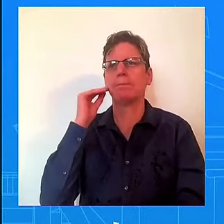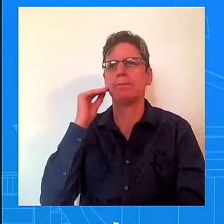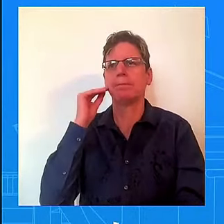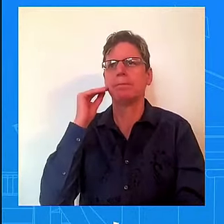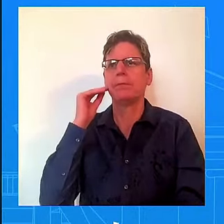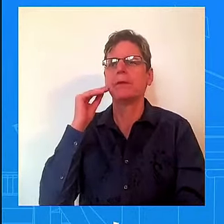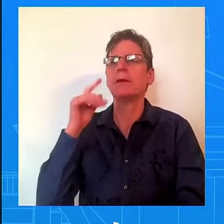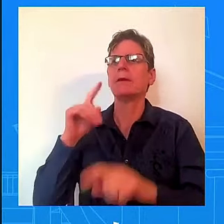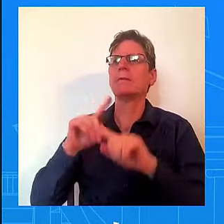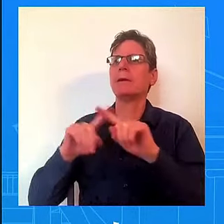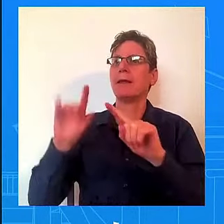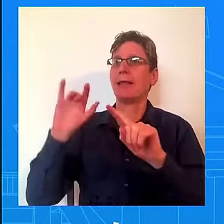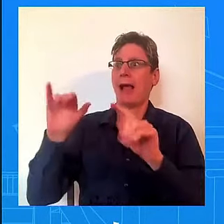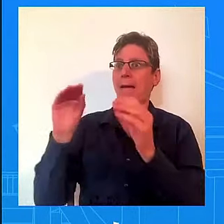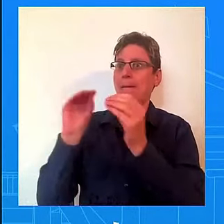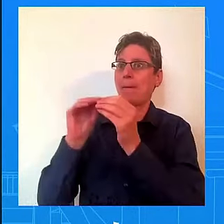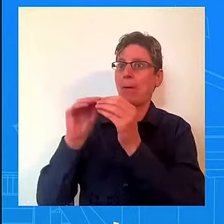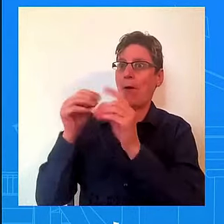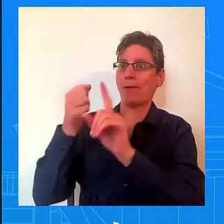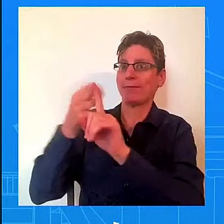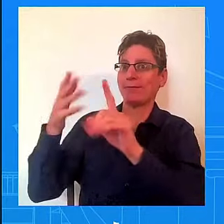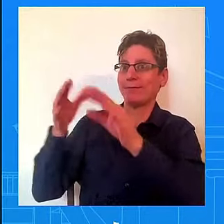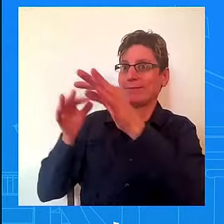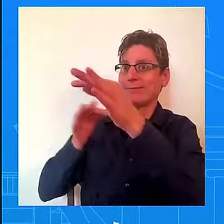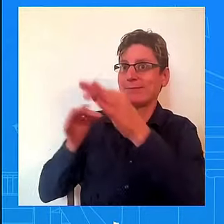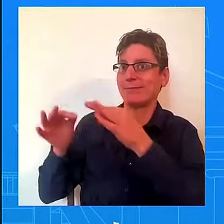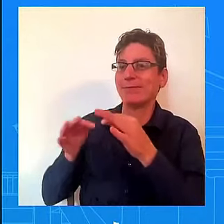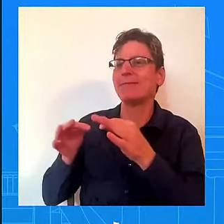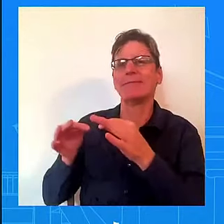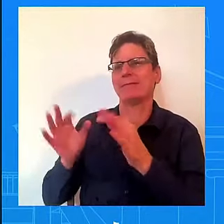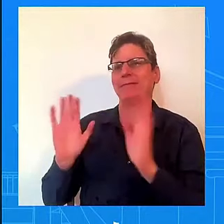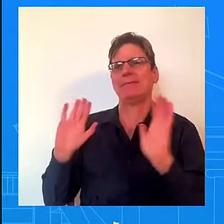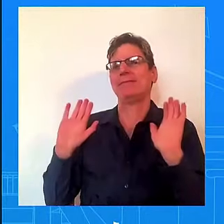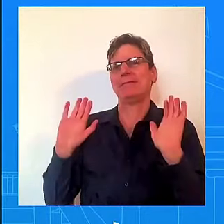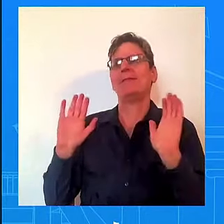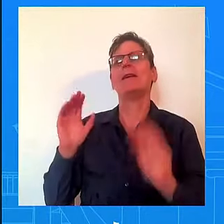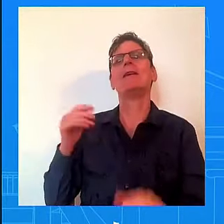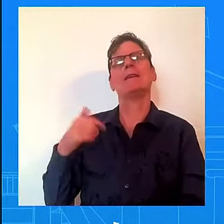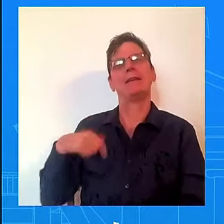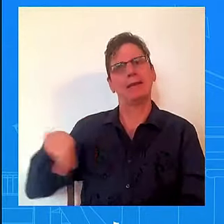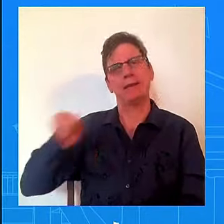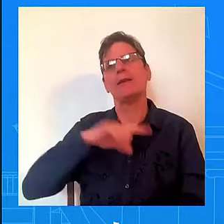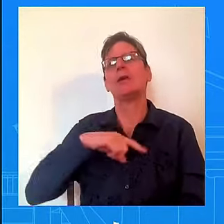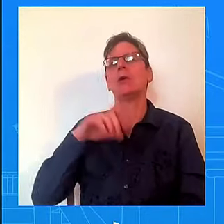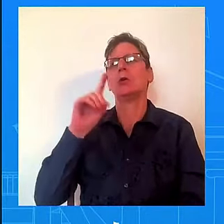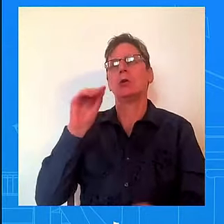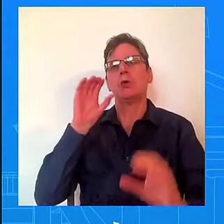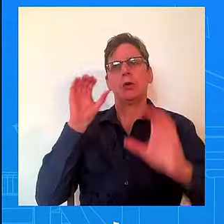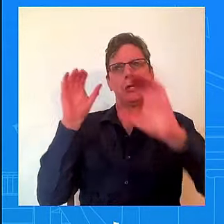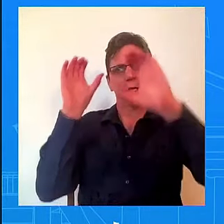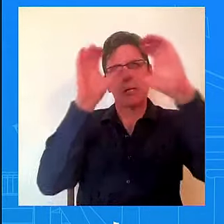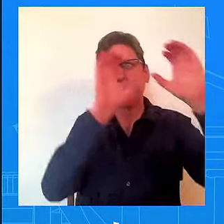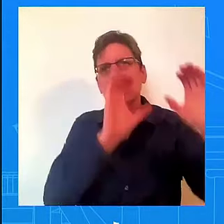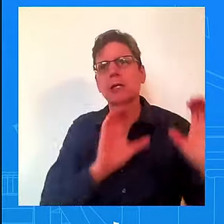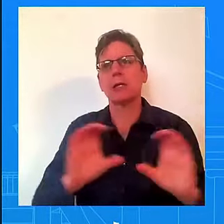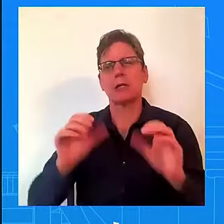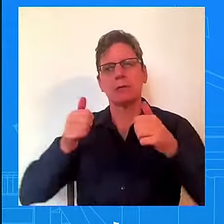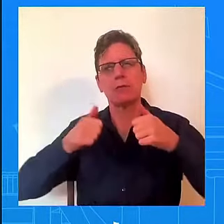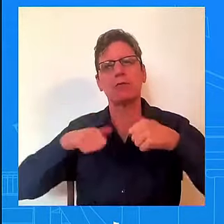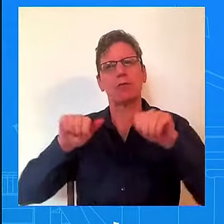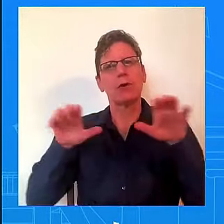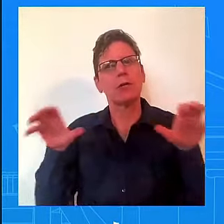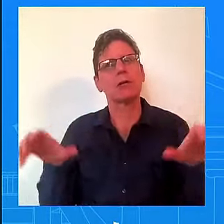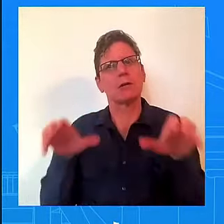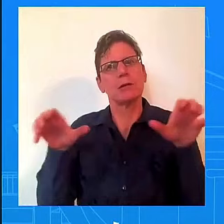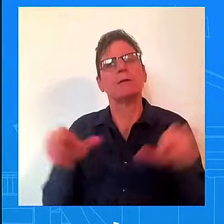around the clock, around the clock, to get the ceasefire deal. You're not pulling out the idea of that? I'm not – I just cannot get into that